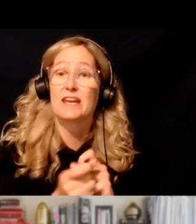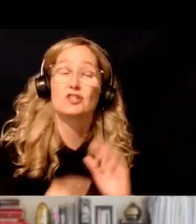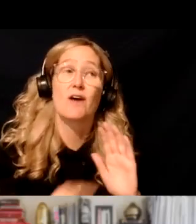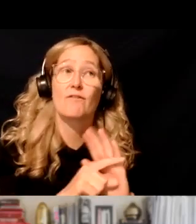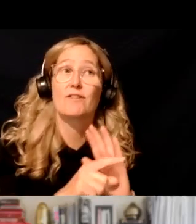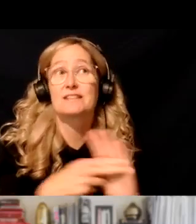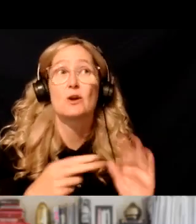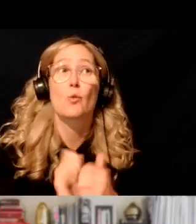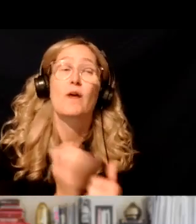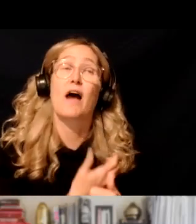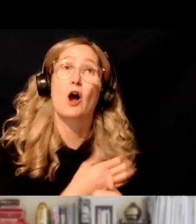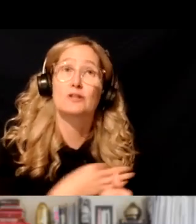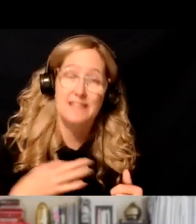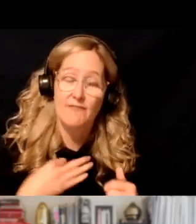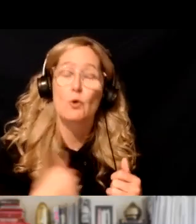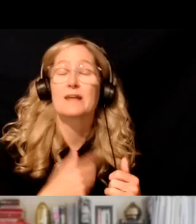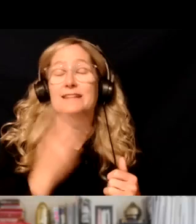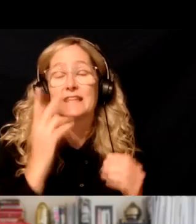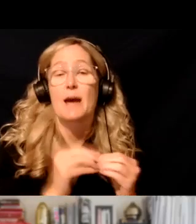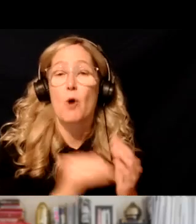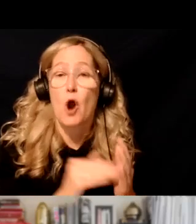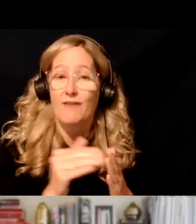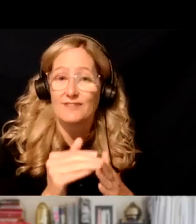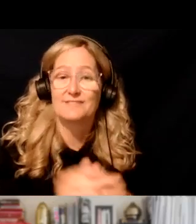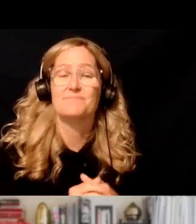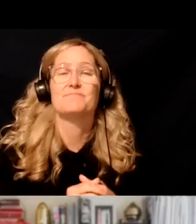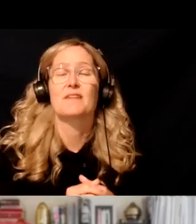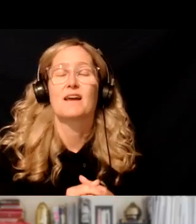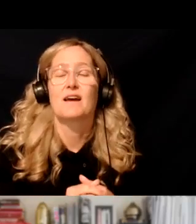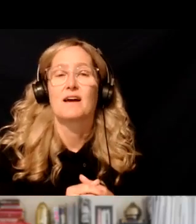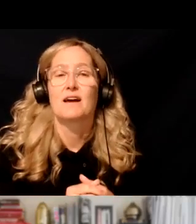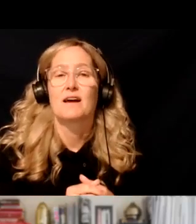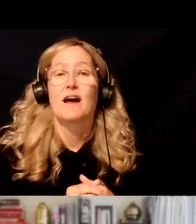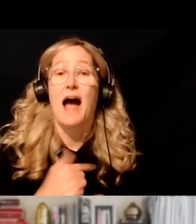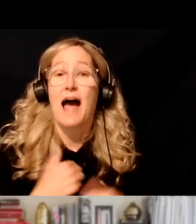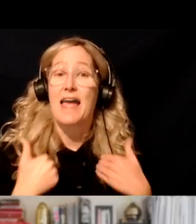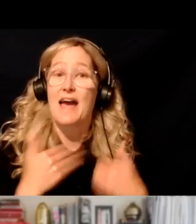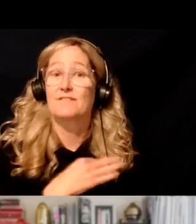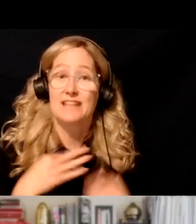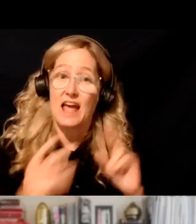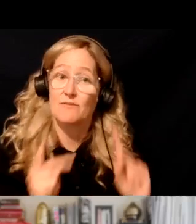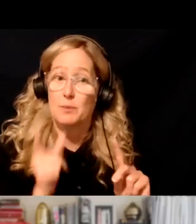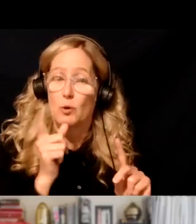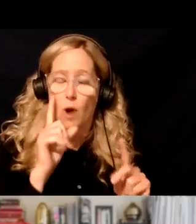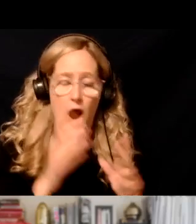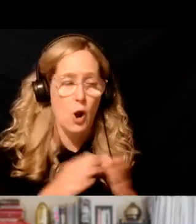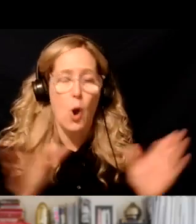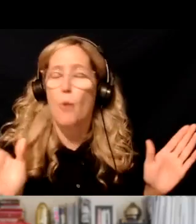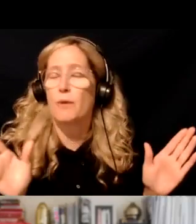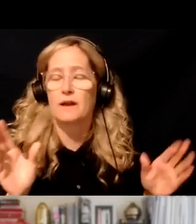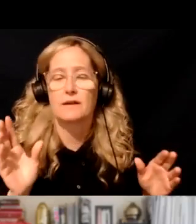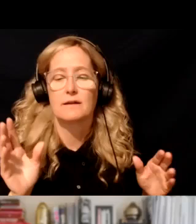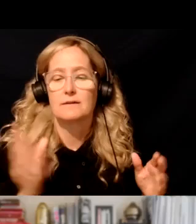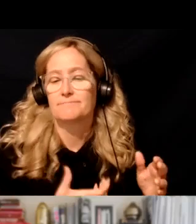staff, which is who I get to see the most. We actually now, uh, at RI have staff members who are open about their,